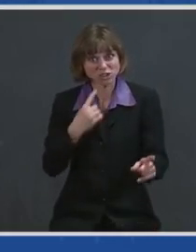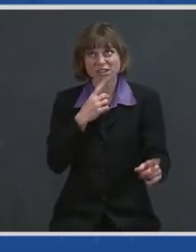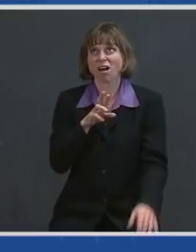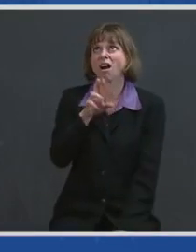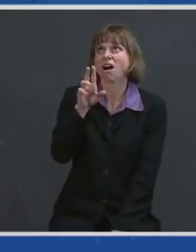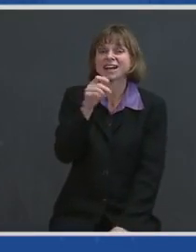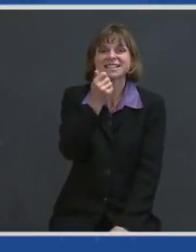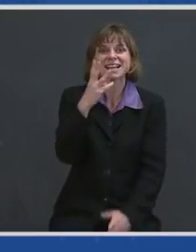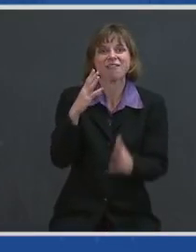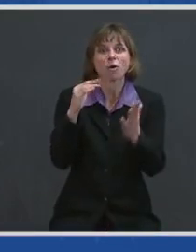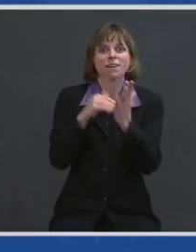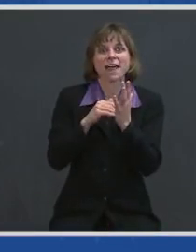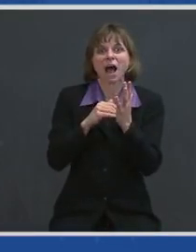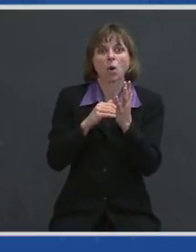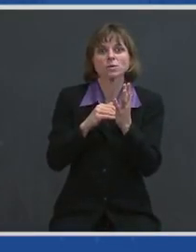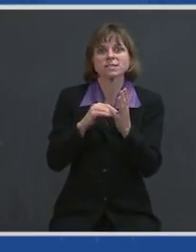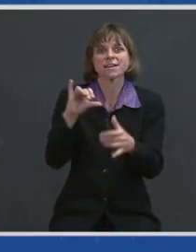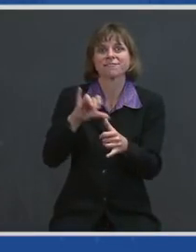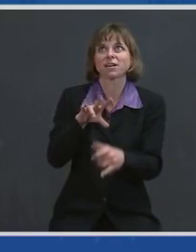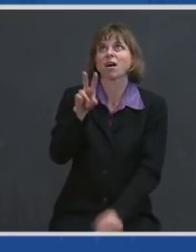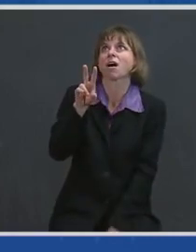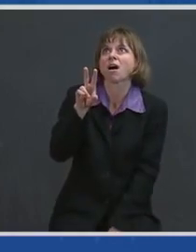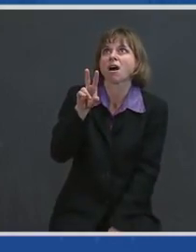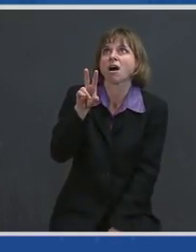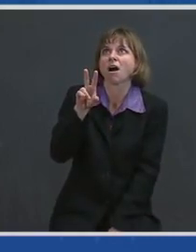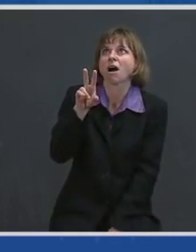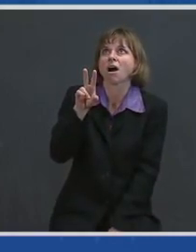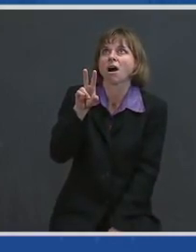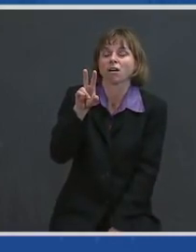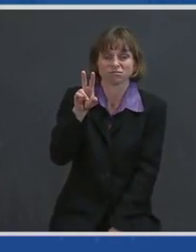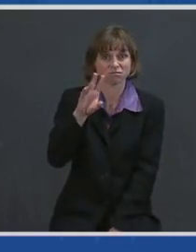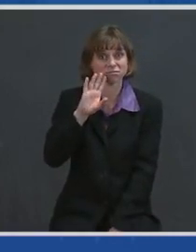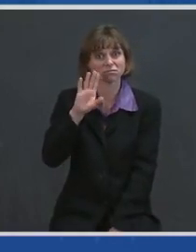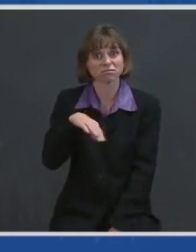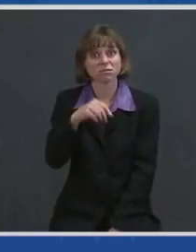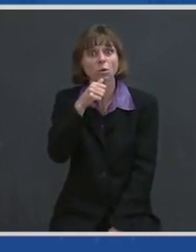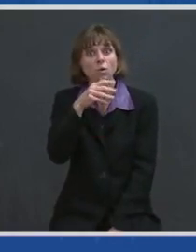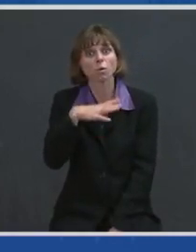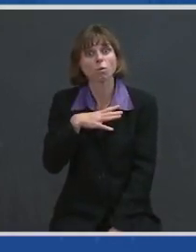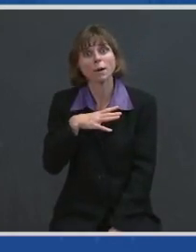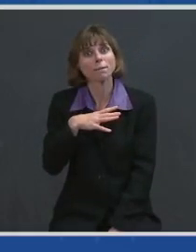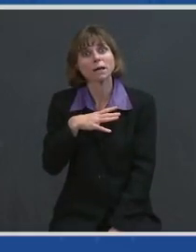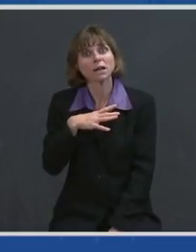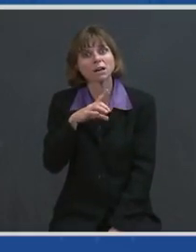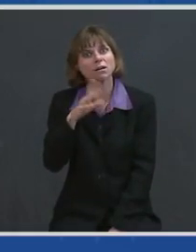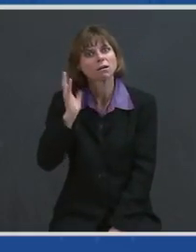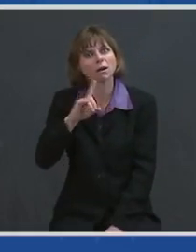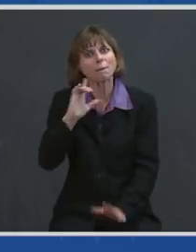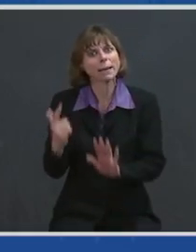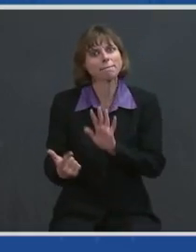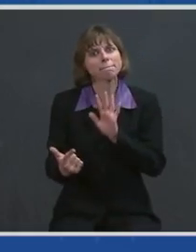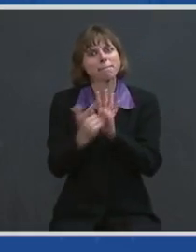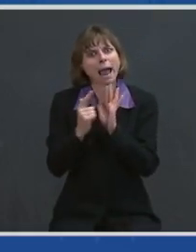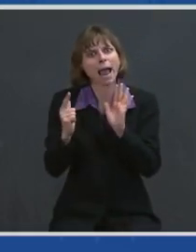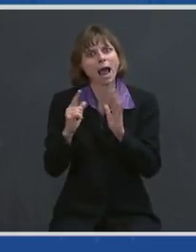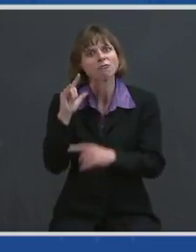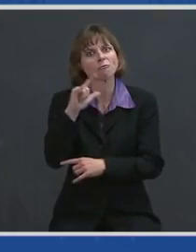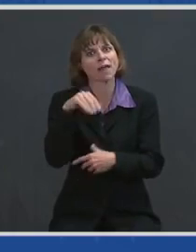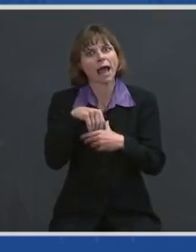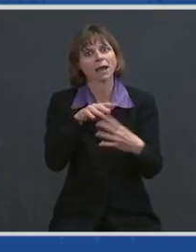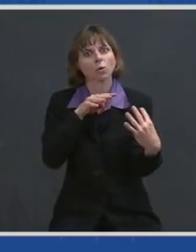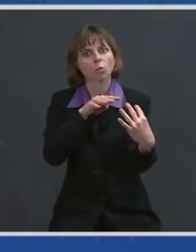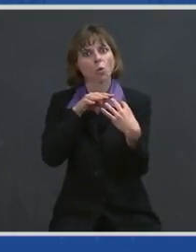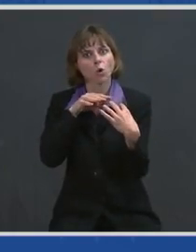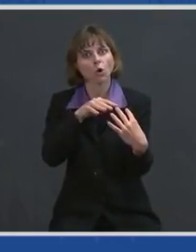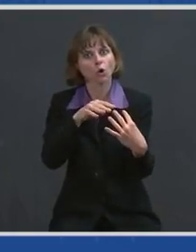watching from a distance. You know, women weren't — were banned from flying combat missions when